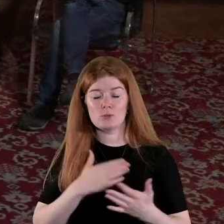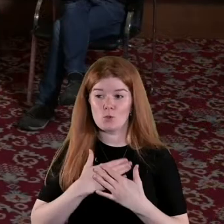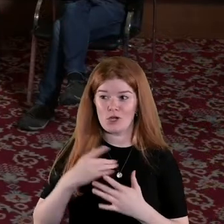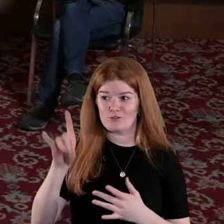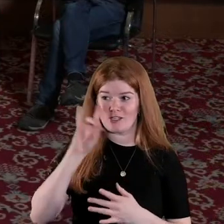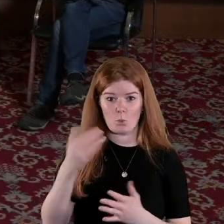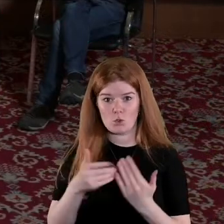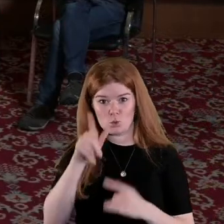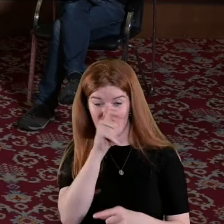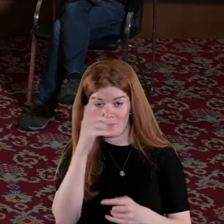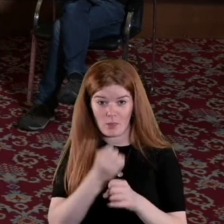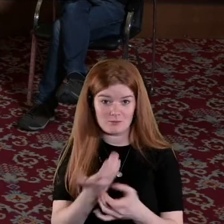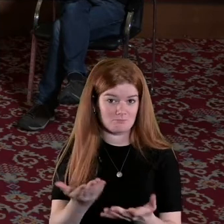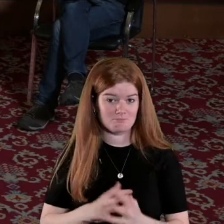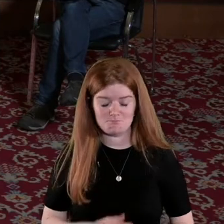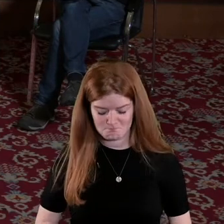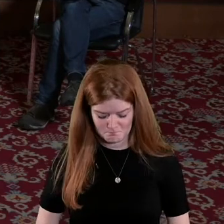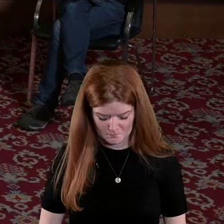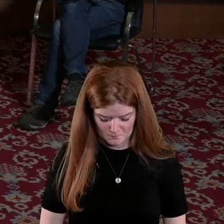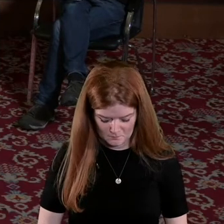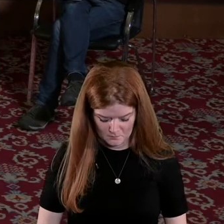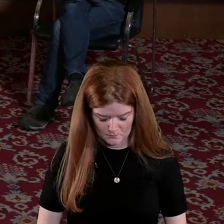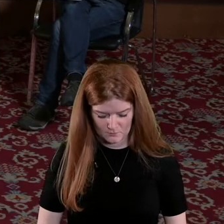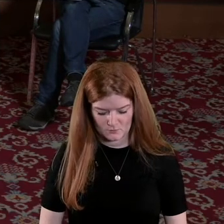what you have to think about what you like to say about that